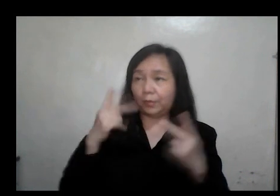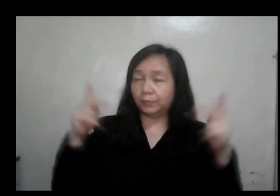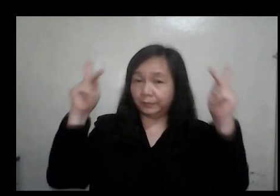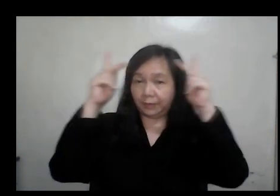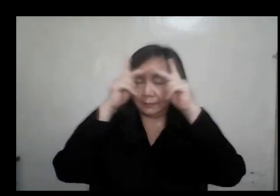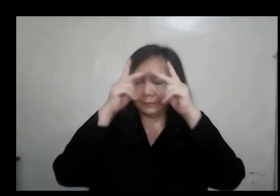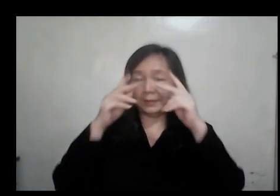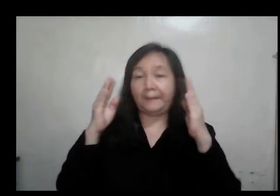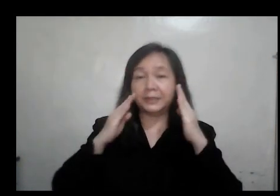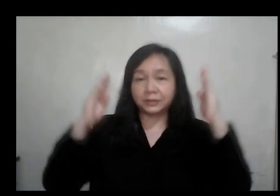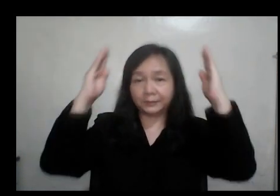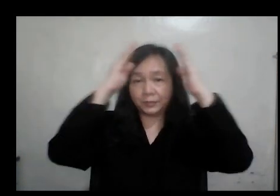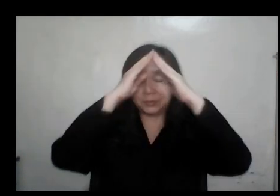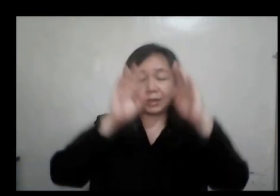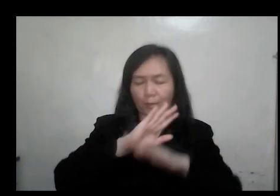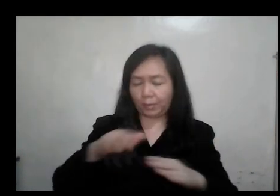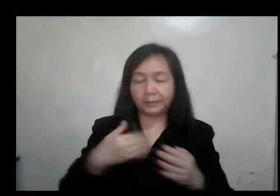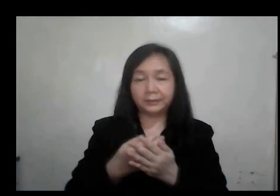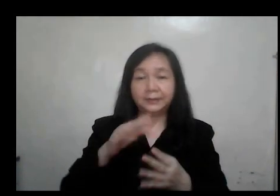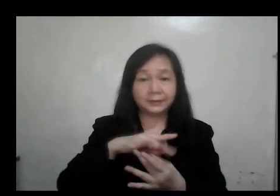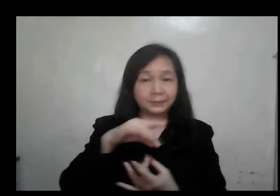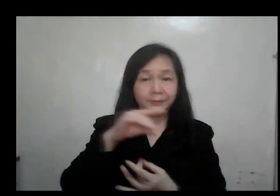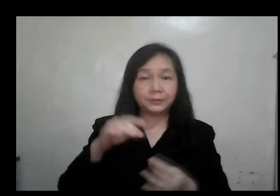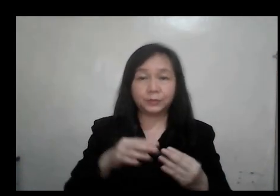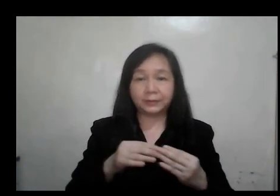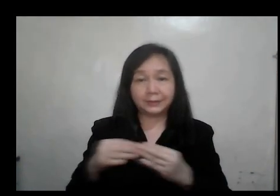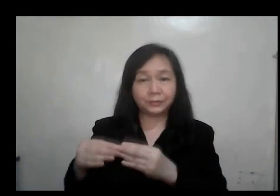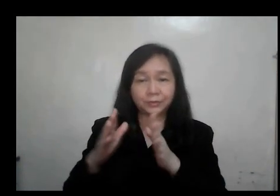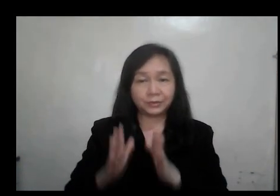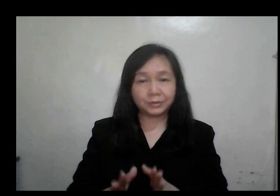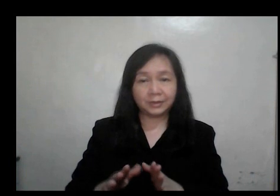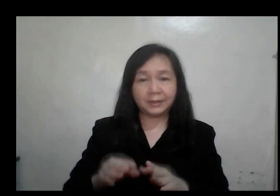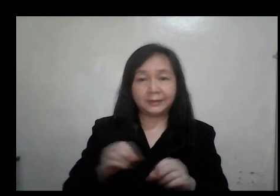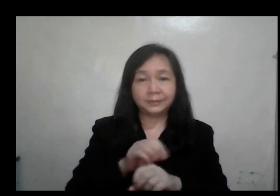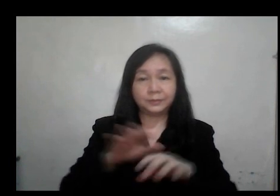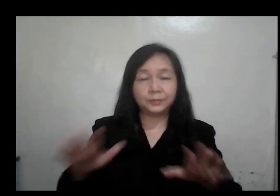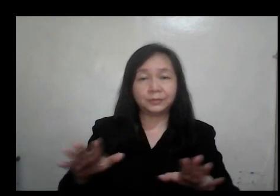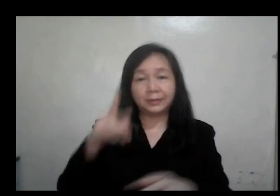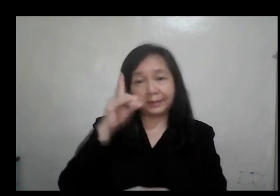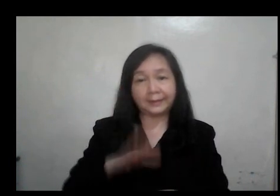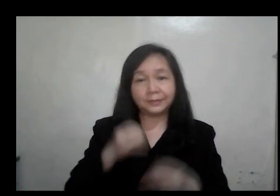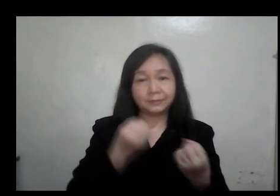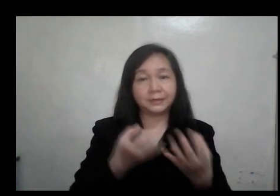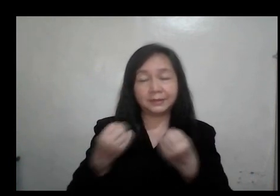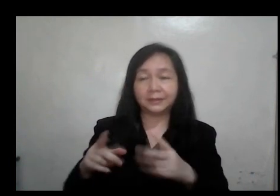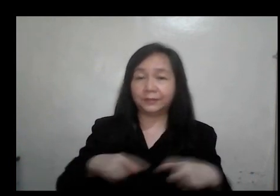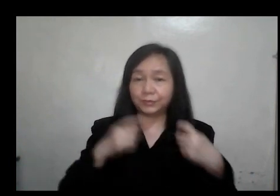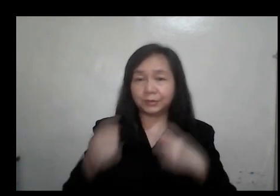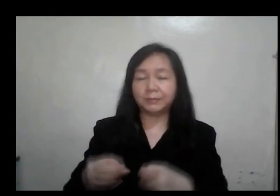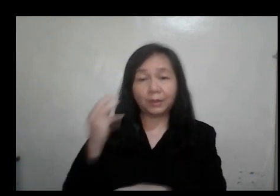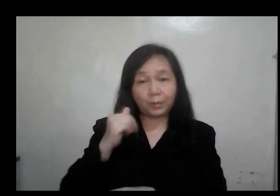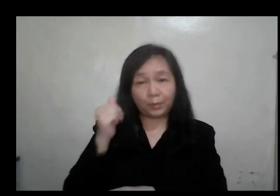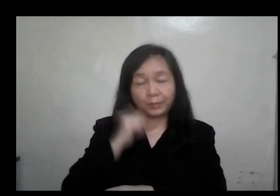Father, the bishops, and all other spiritual leaders, as dispensers of God's manifold gifts,